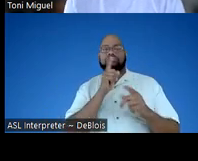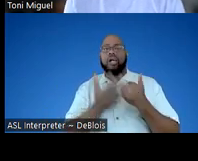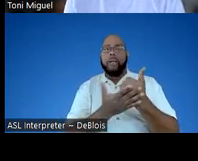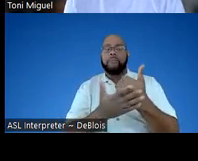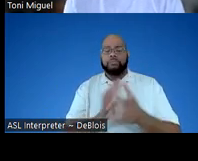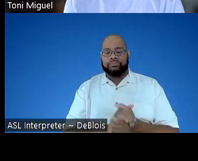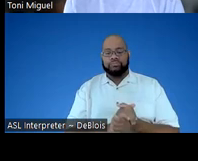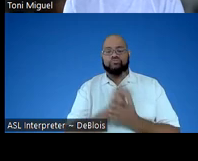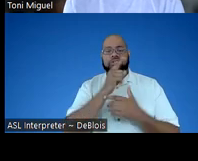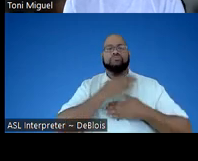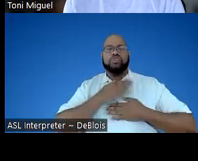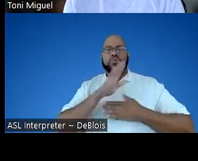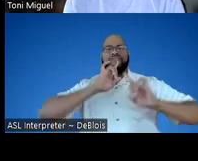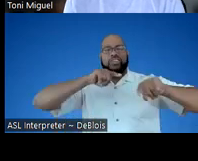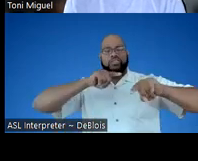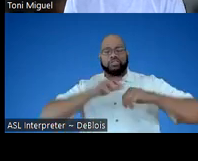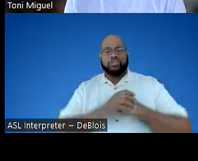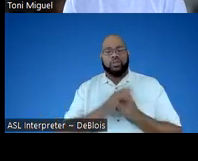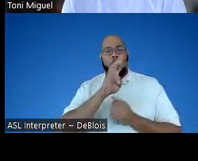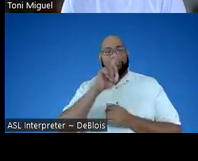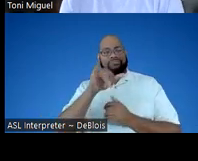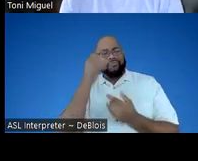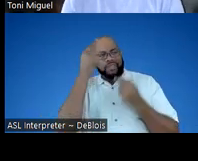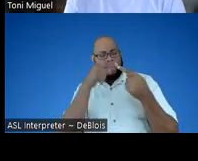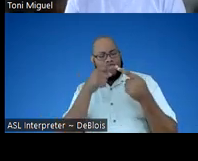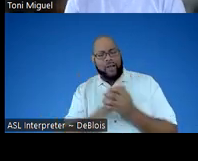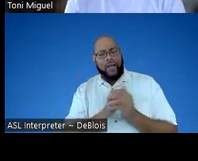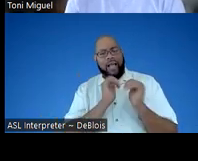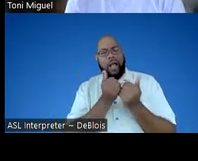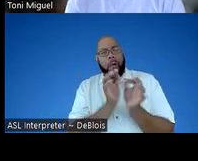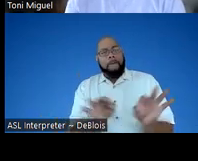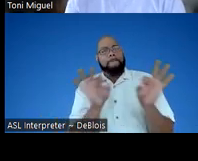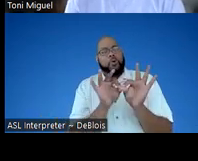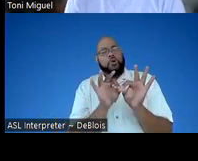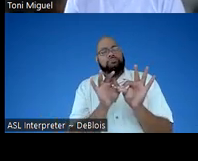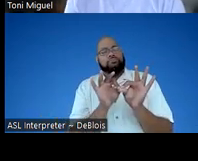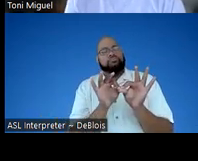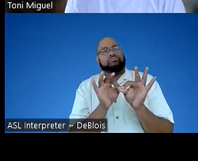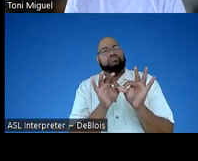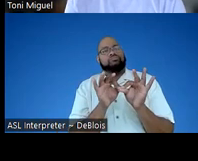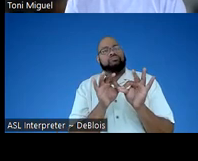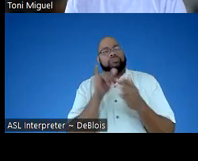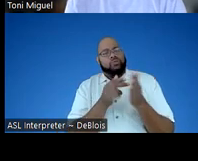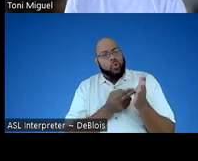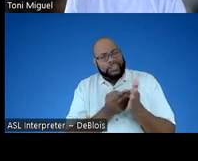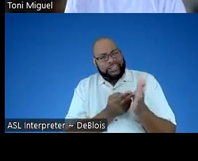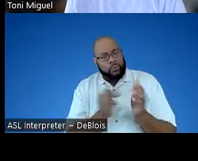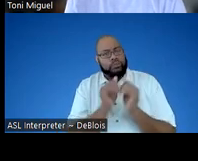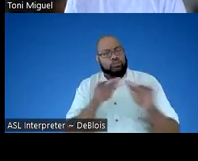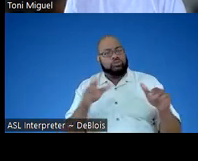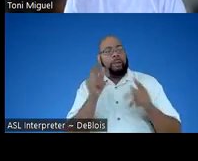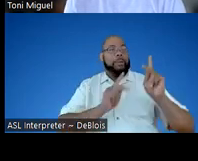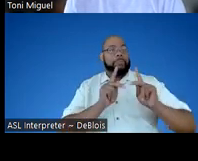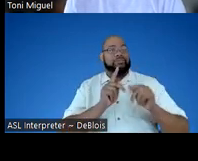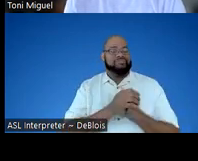I really appreciate your answers, Wendy, to think about how important it is to ultimately the authenticity with children and people,